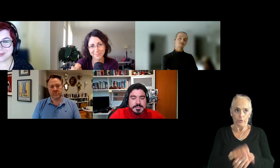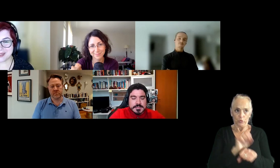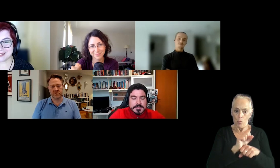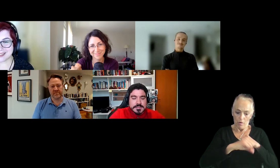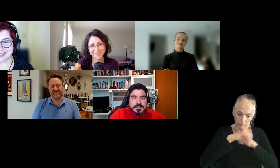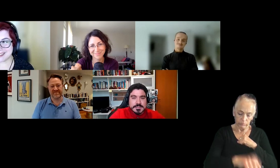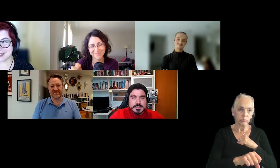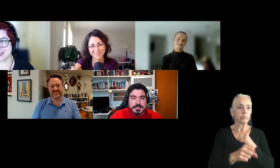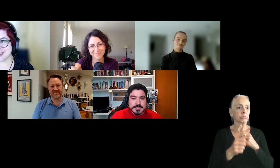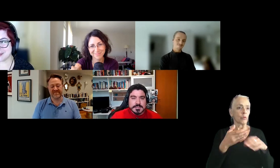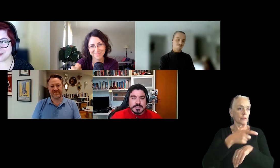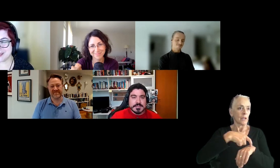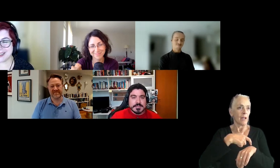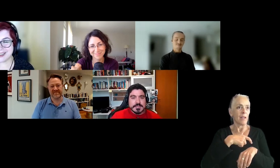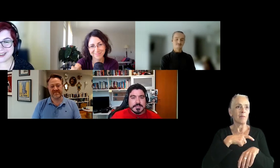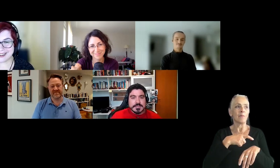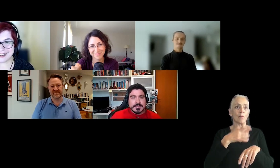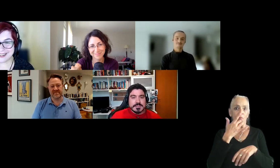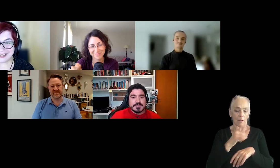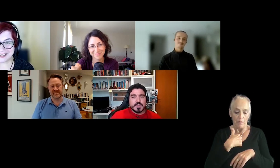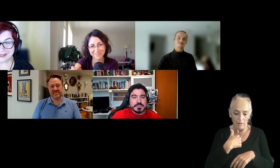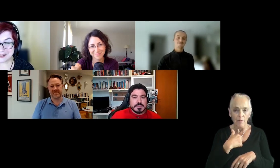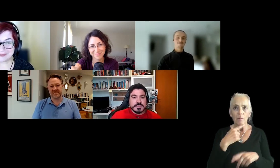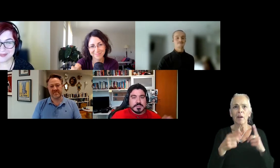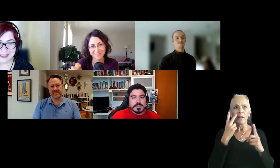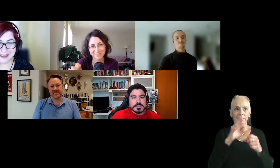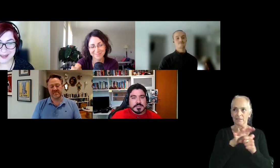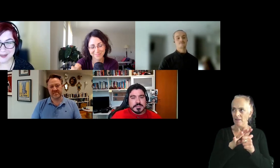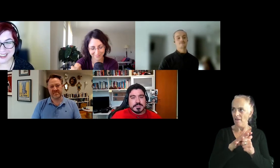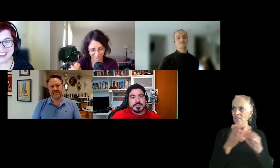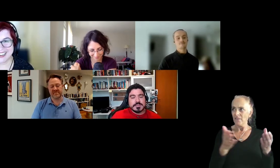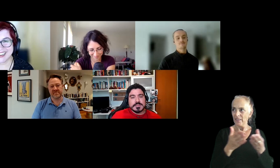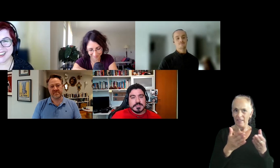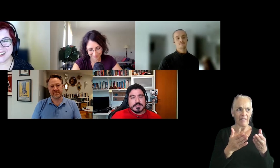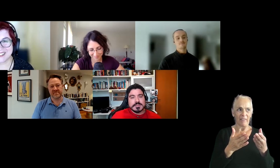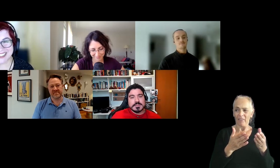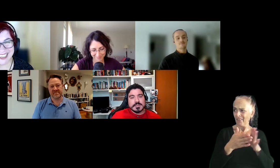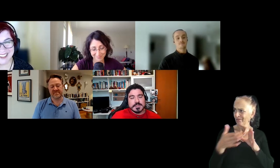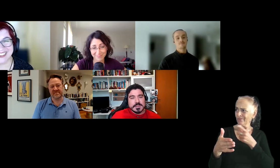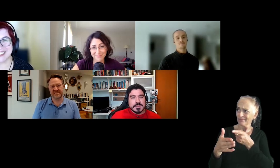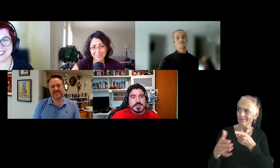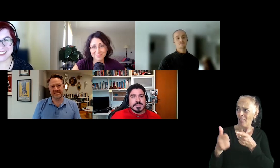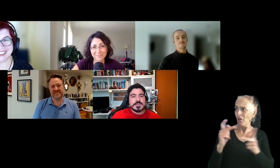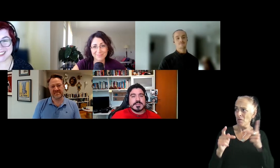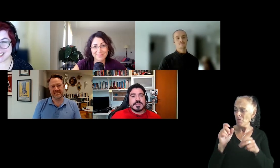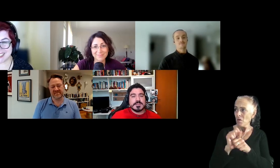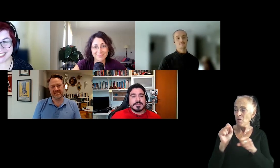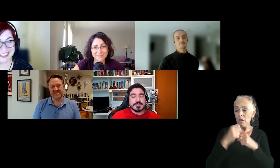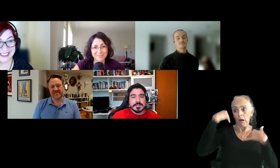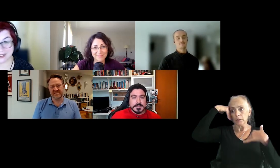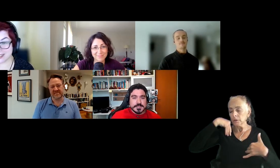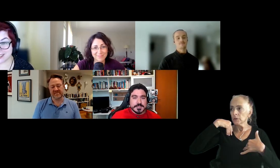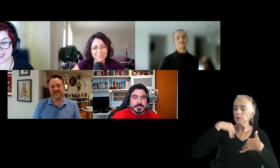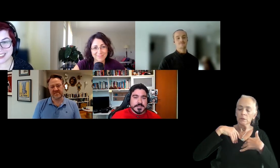but I see close enough, uh, here at home, someone else working over time and it's just like insane.